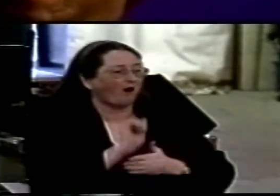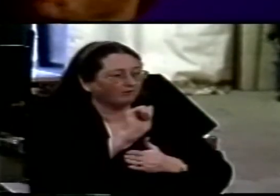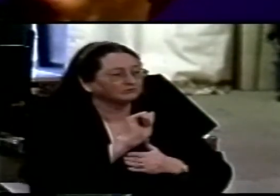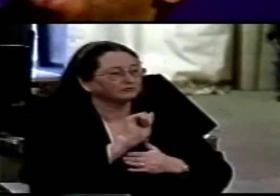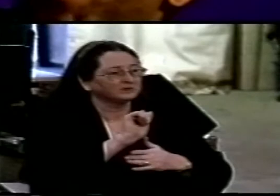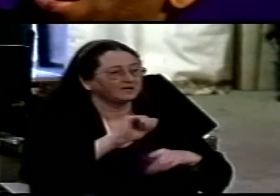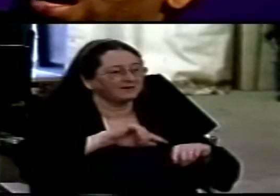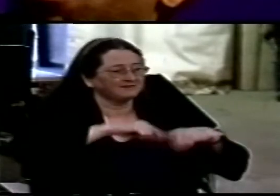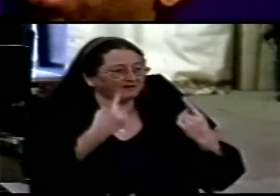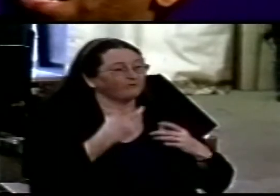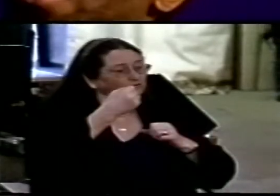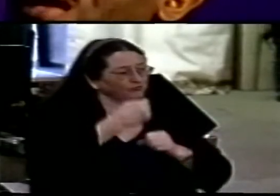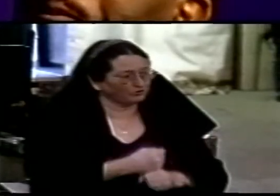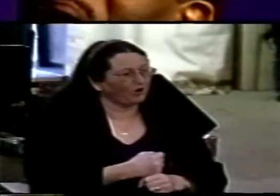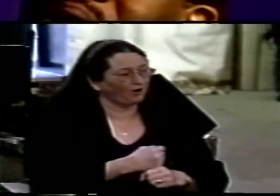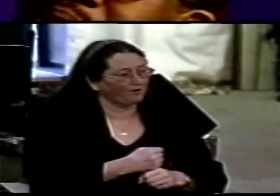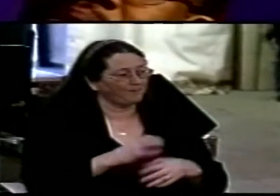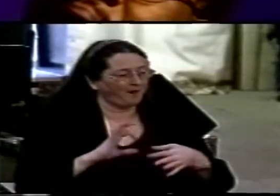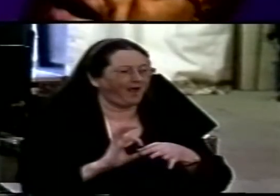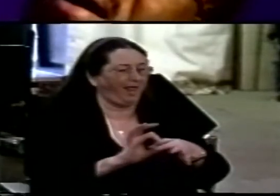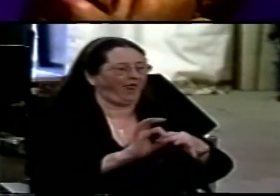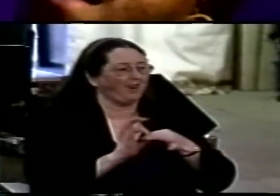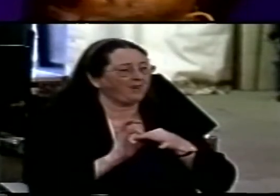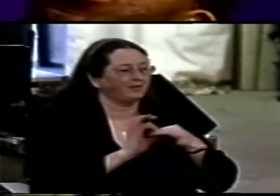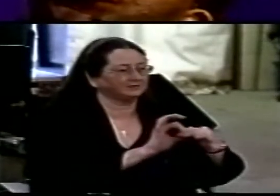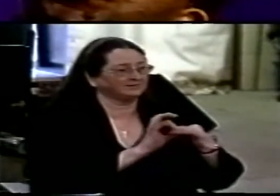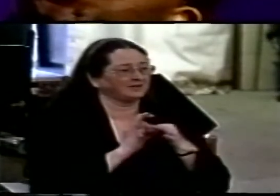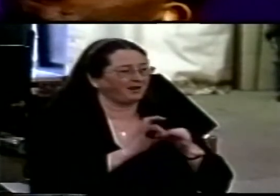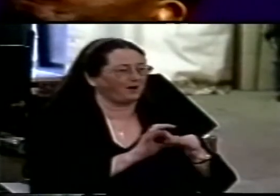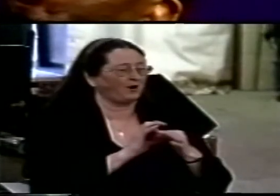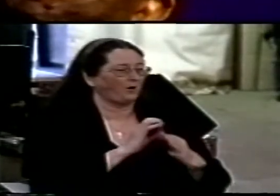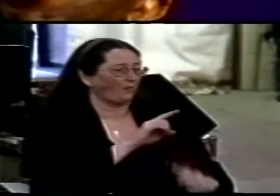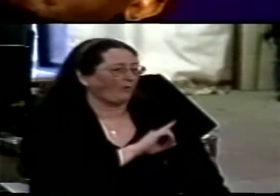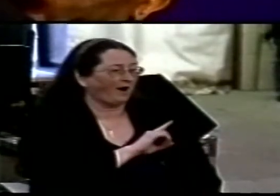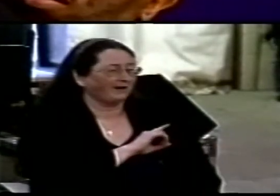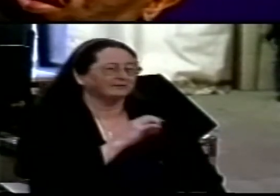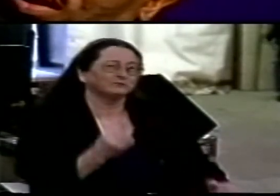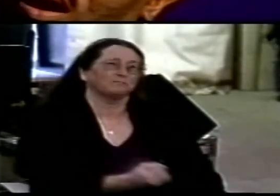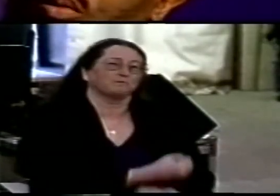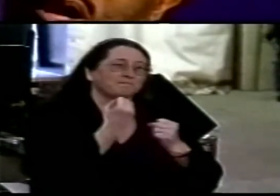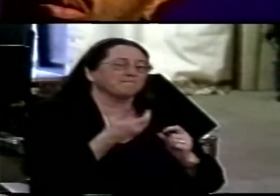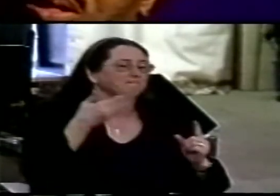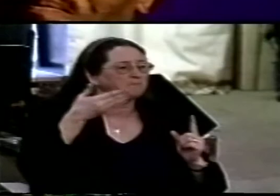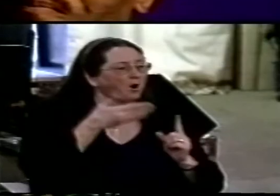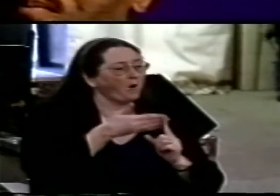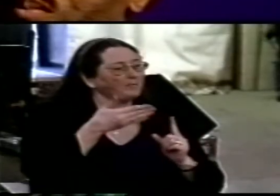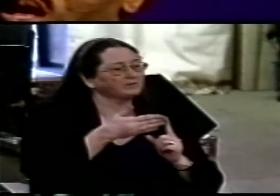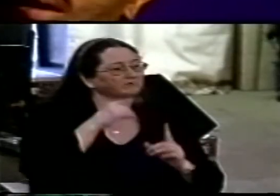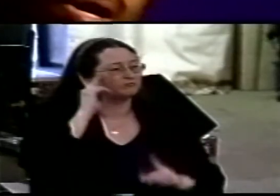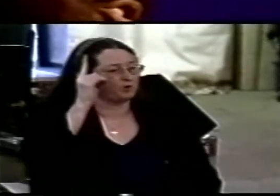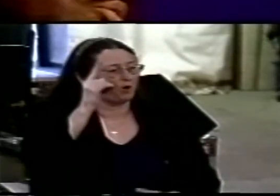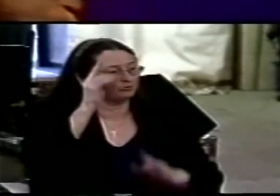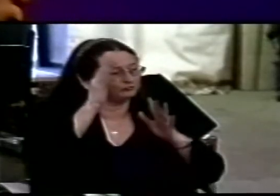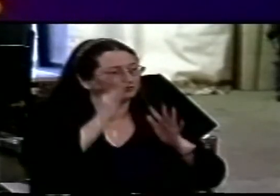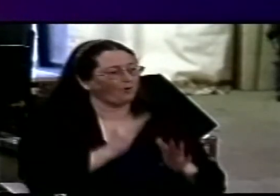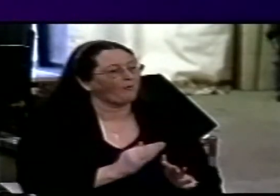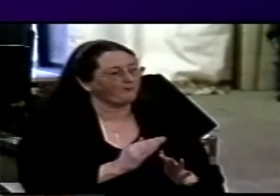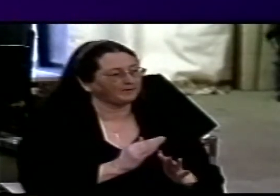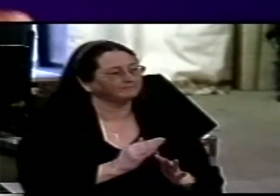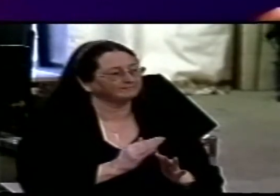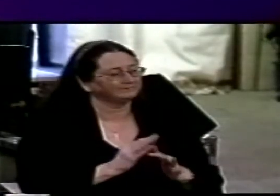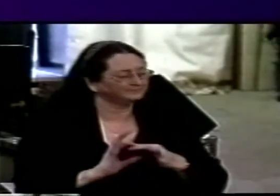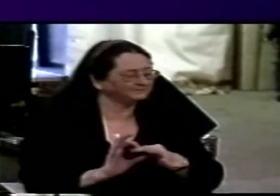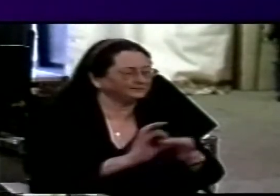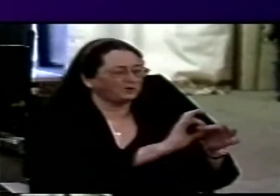somehow they are held together by a dynamic unity of purpose which holds them when our unity is